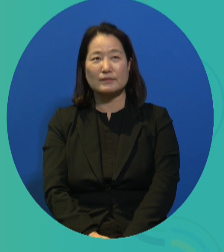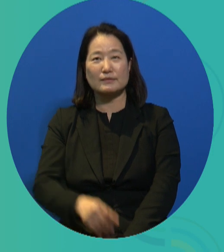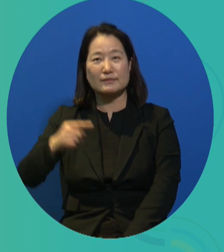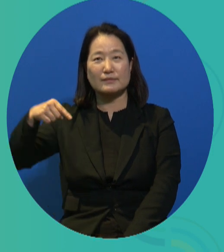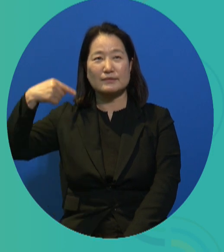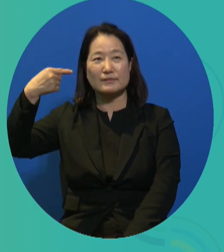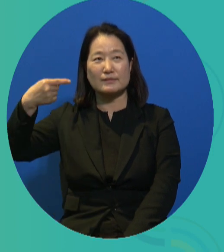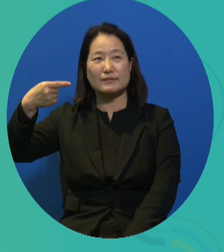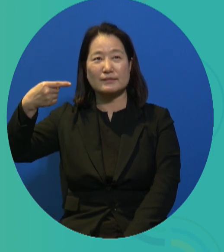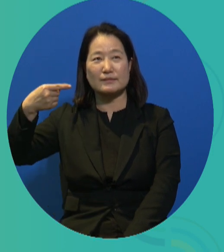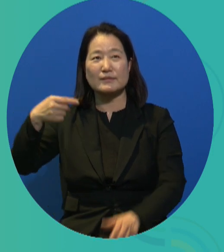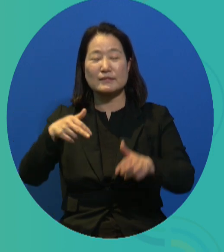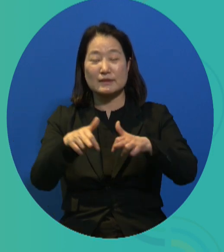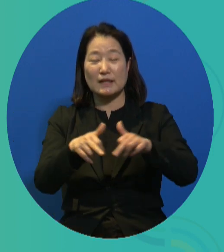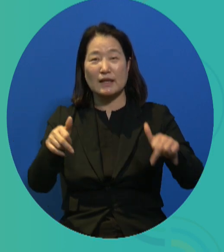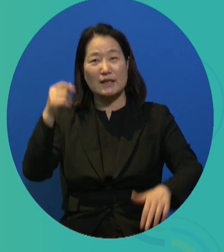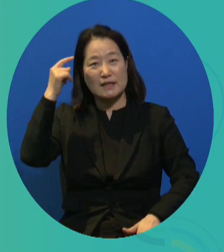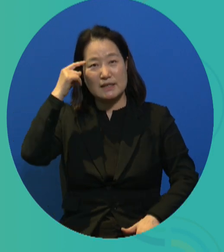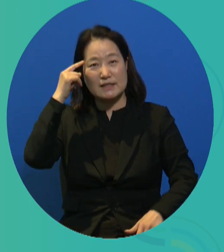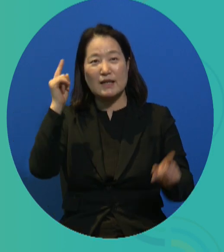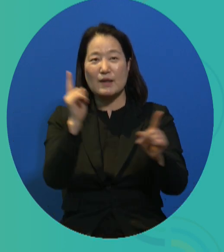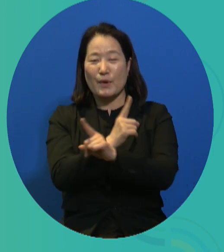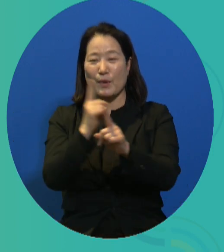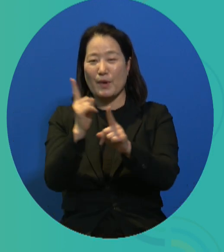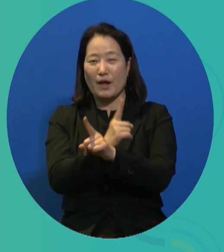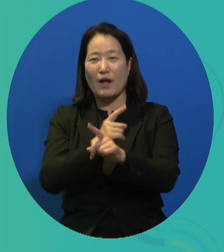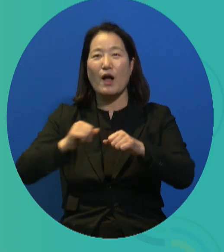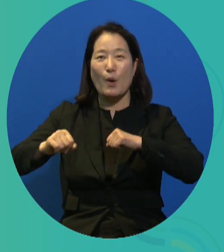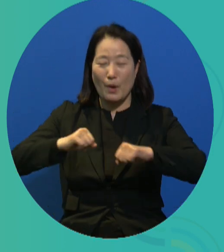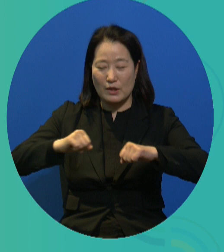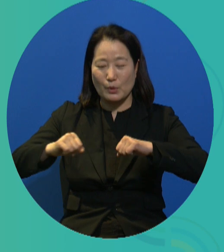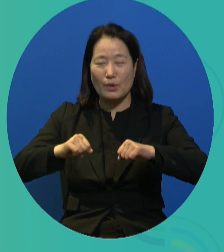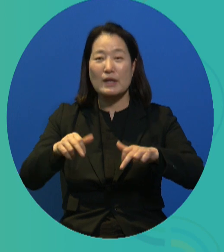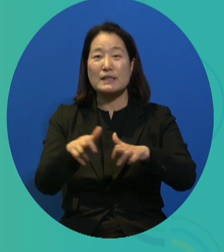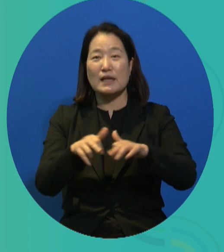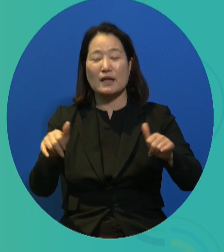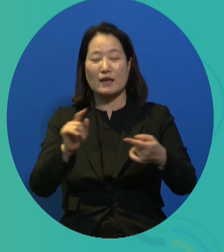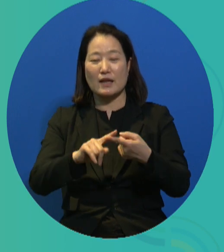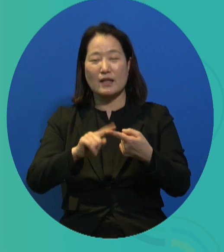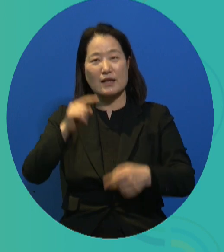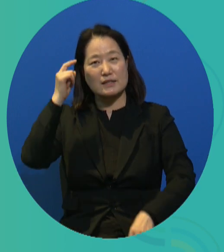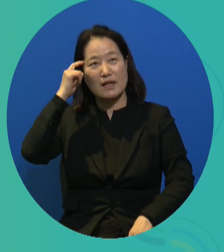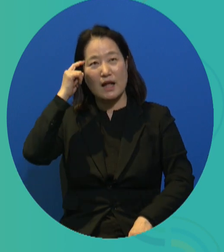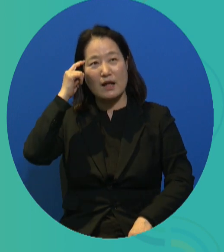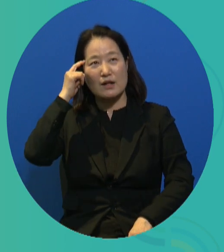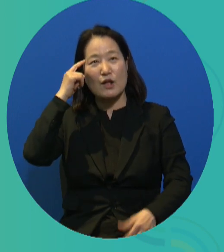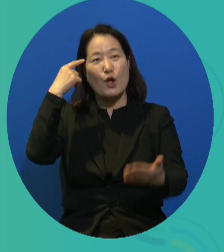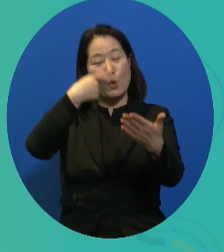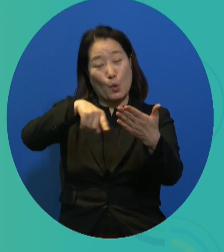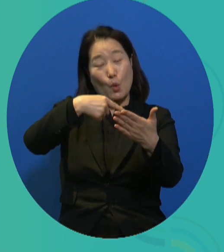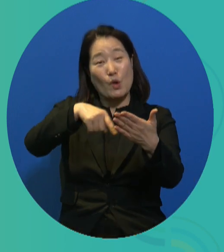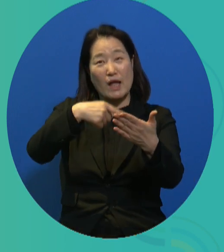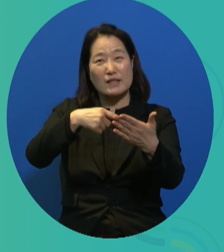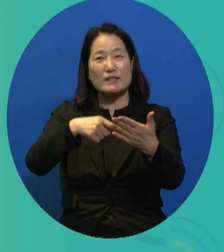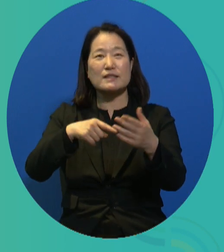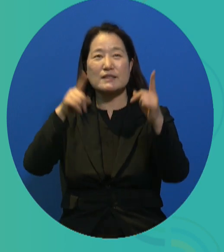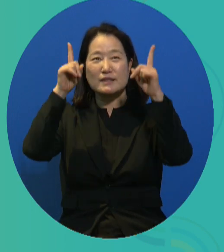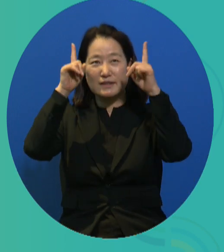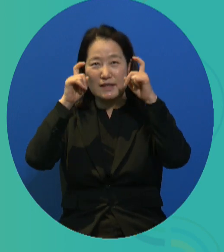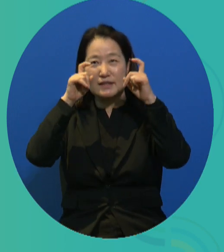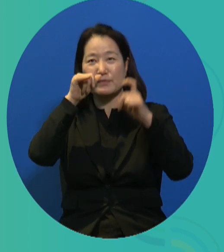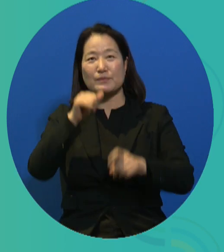contribution. And secondly, you can see this photo where a disabled person was providing education